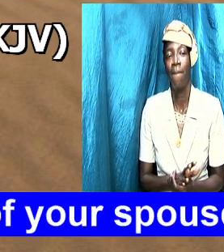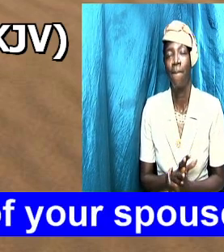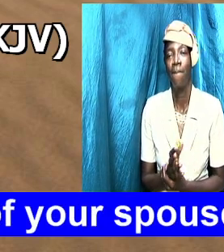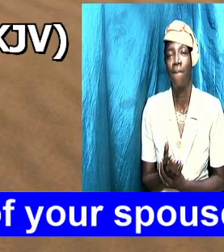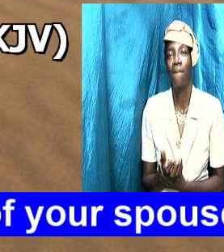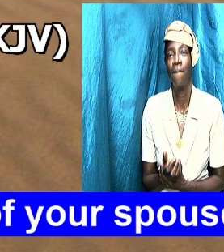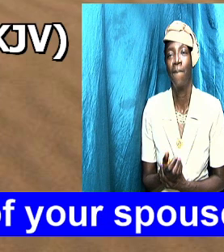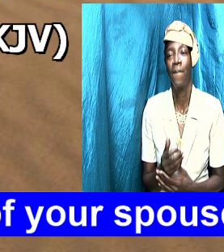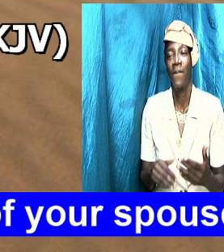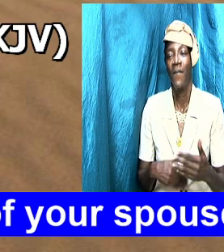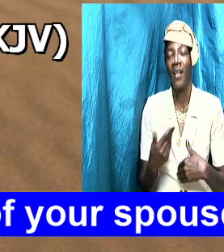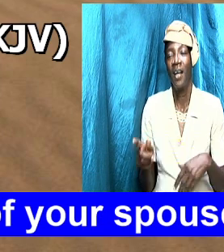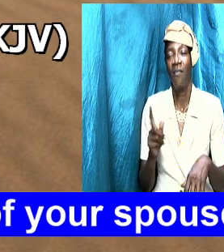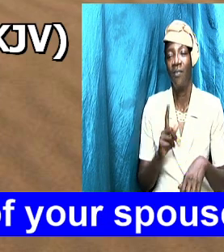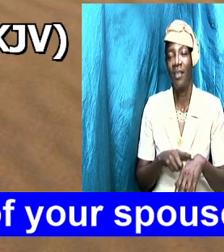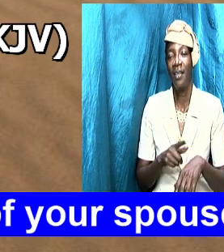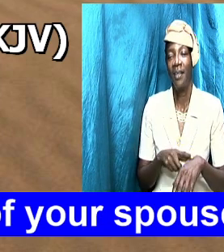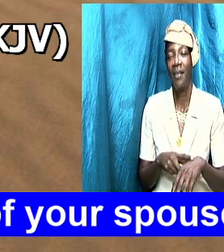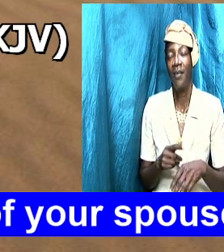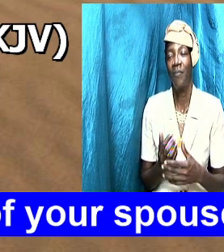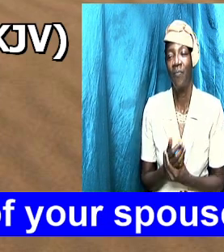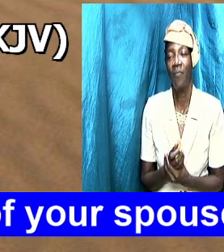after a certain time